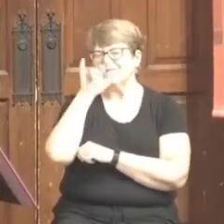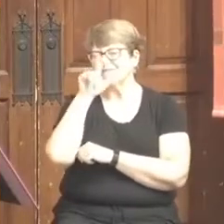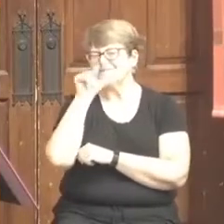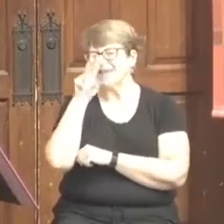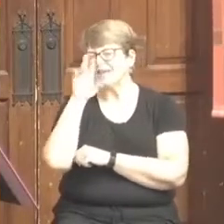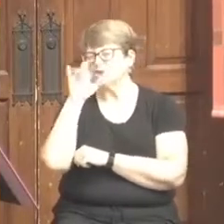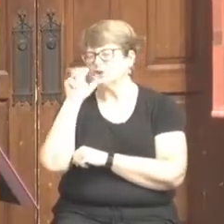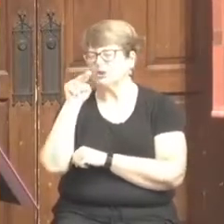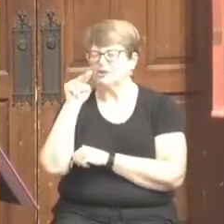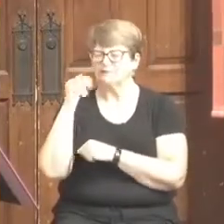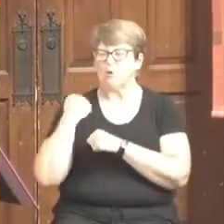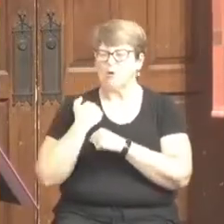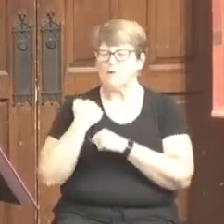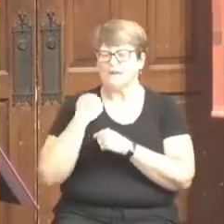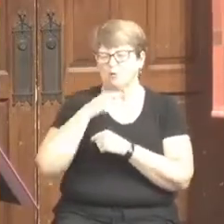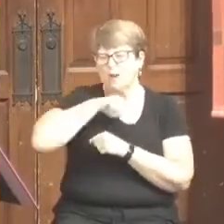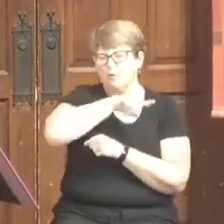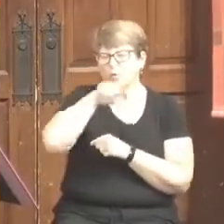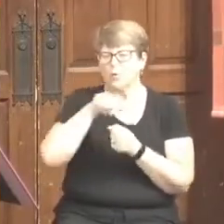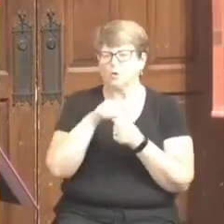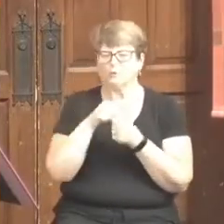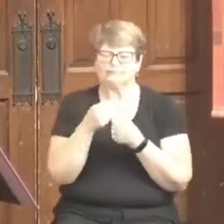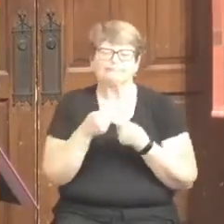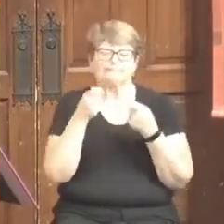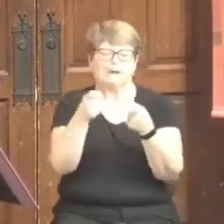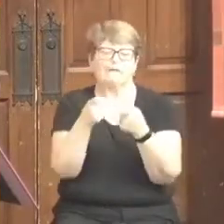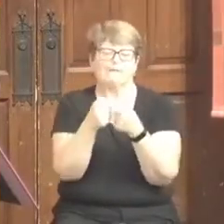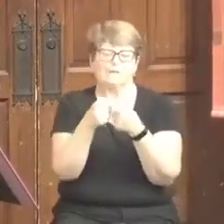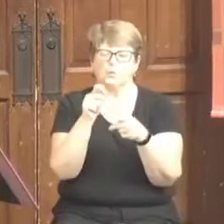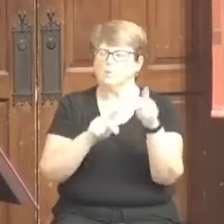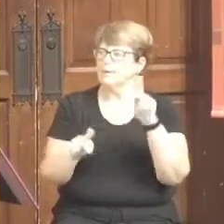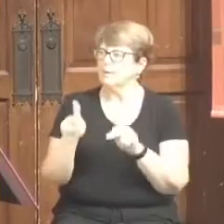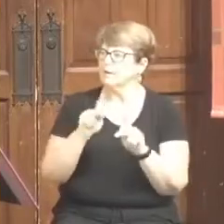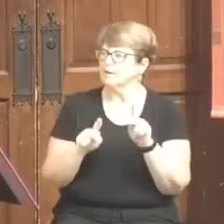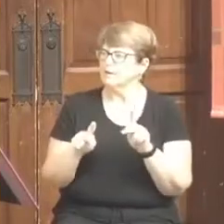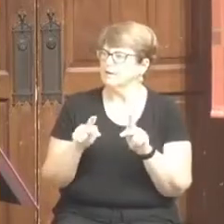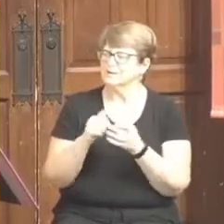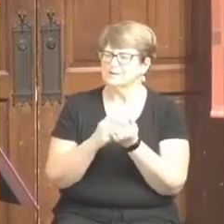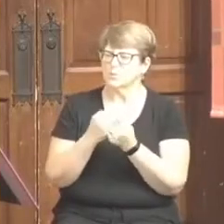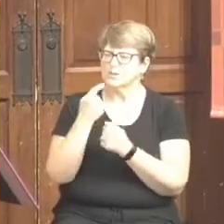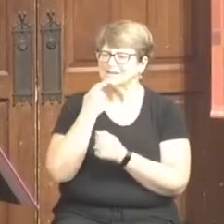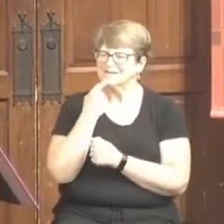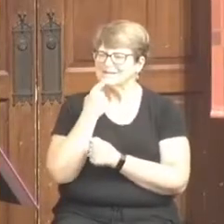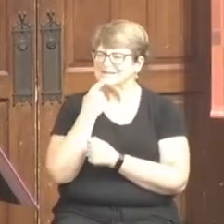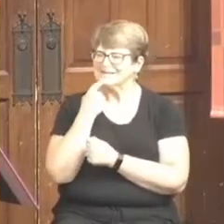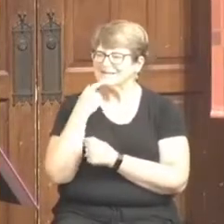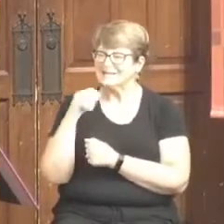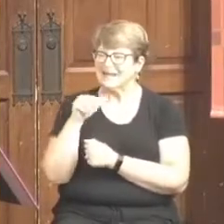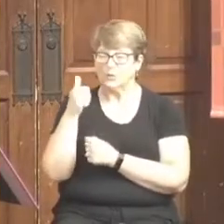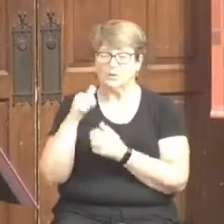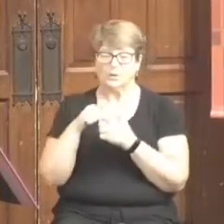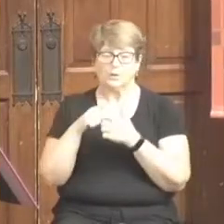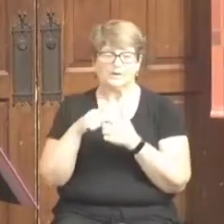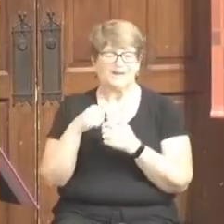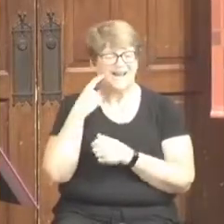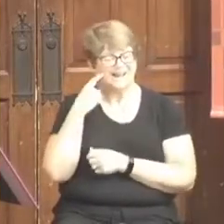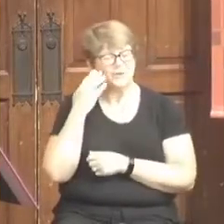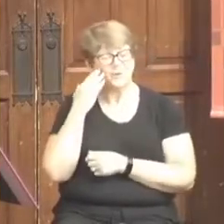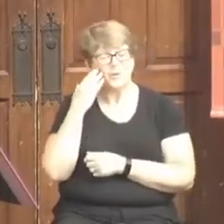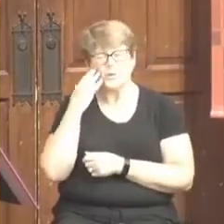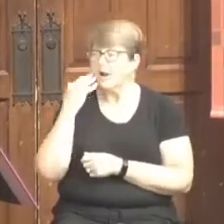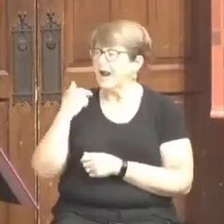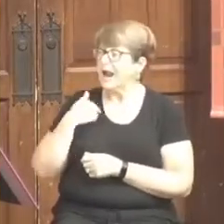people out. And somebody said, you know, well, is there anybody that can take it? And I said, you know,